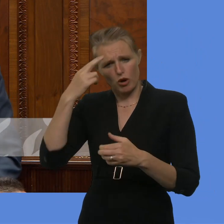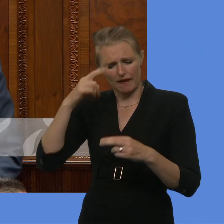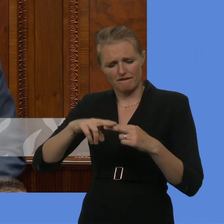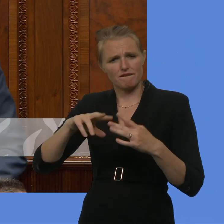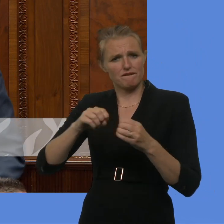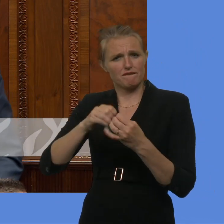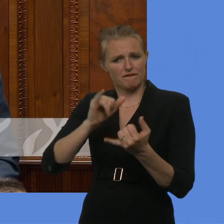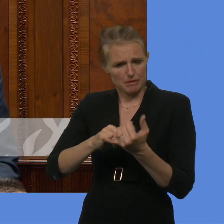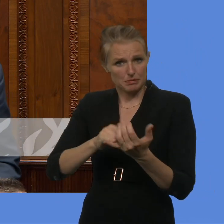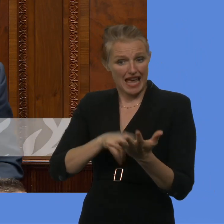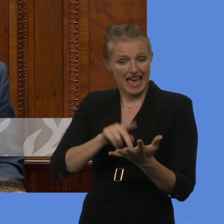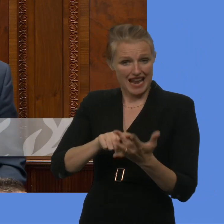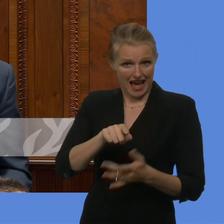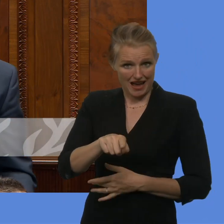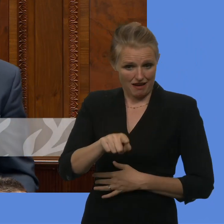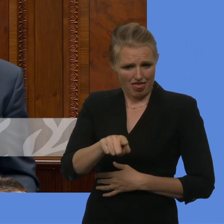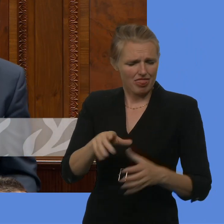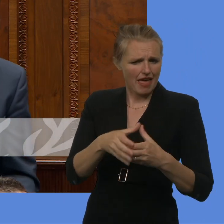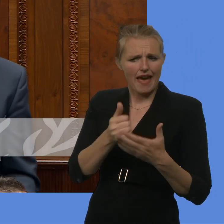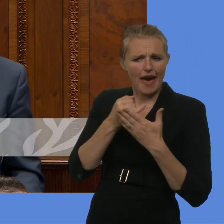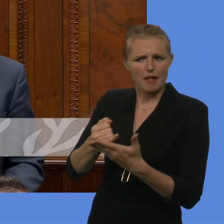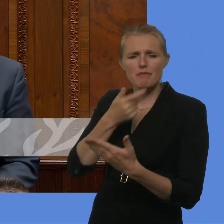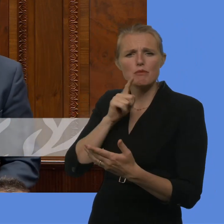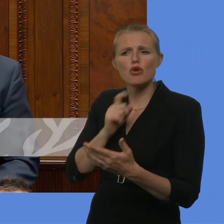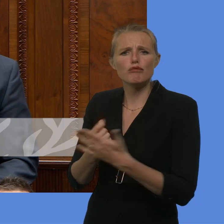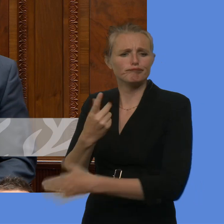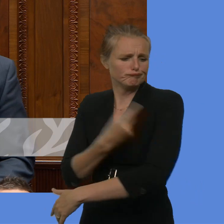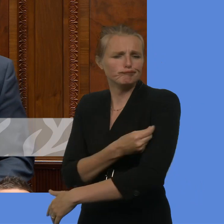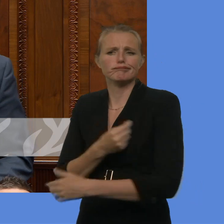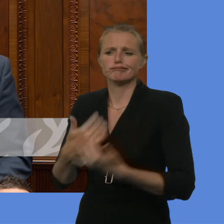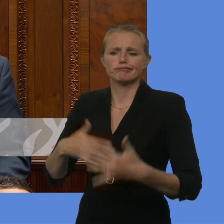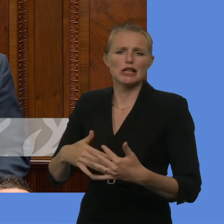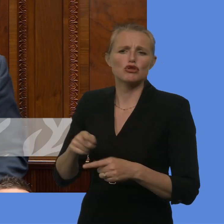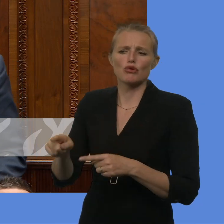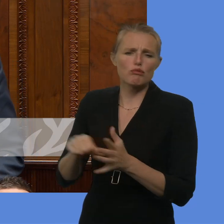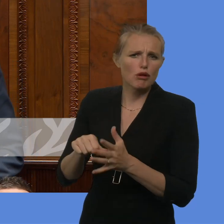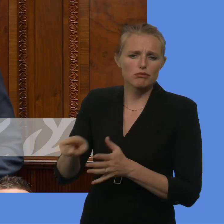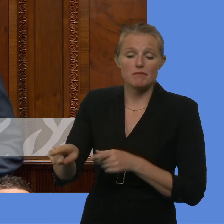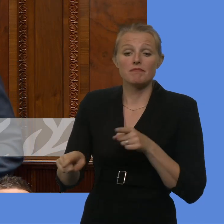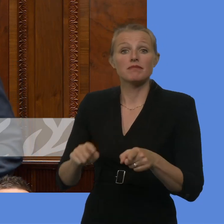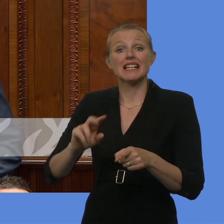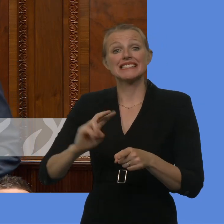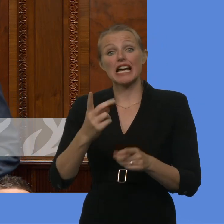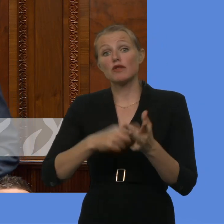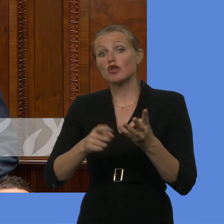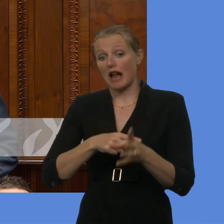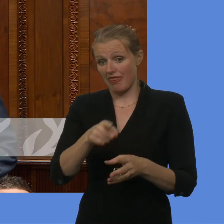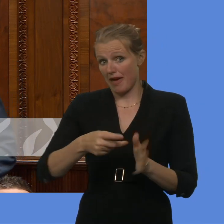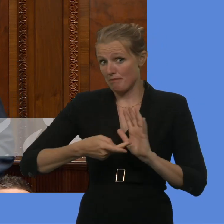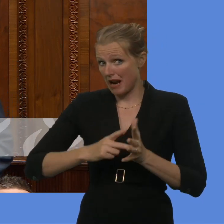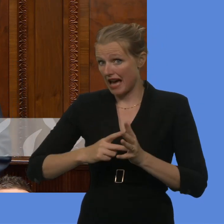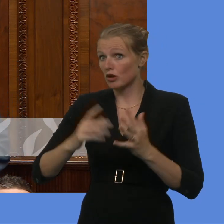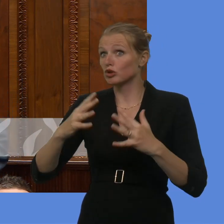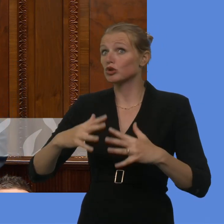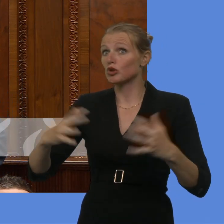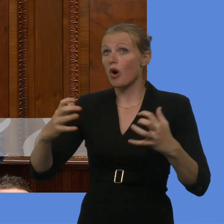are planning a protest on the steps of Stormont on Tuesday 2 July. Maybe that would be a good date, Minister, for you and the